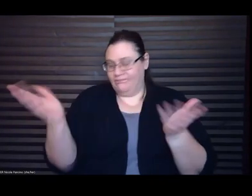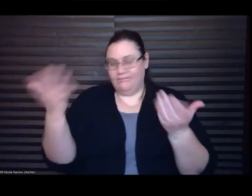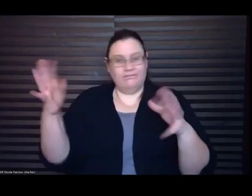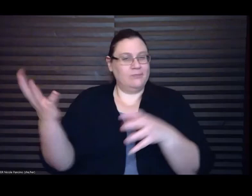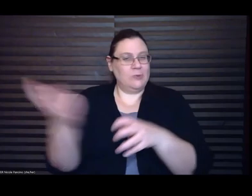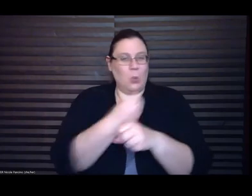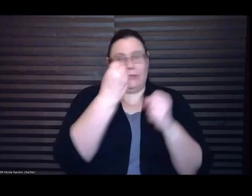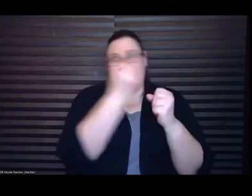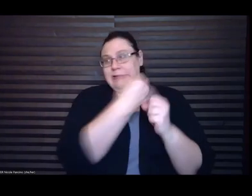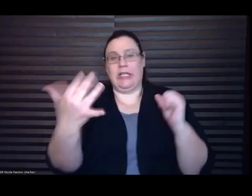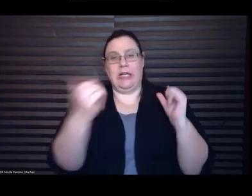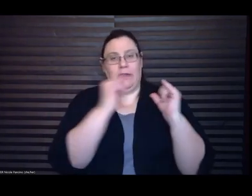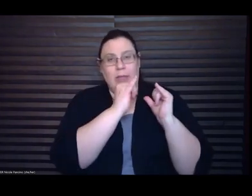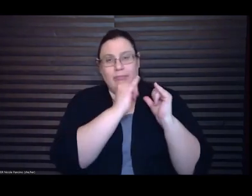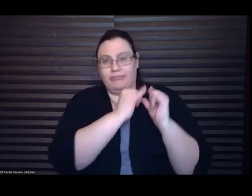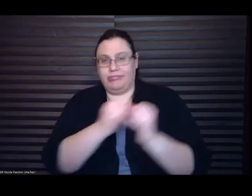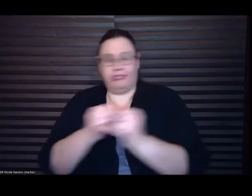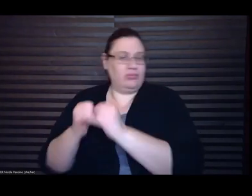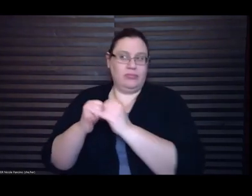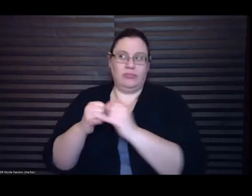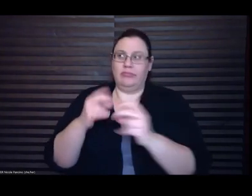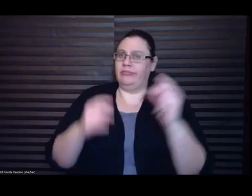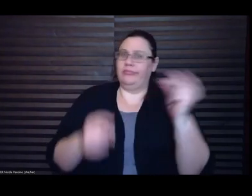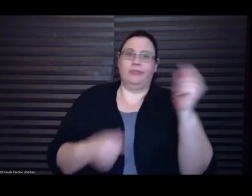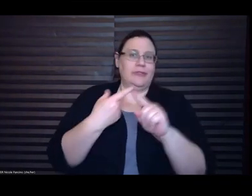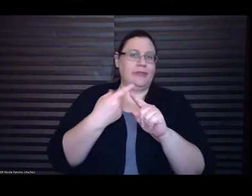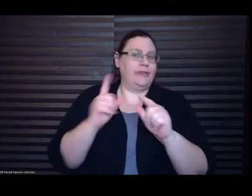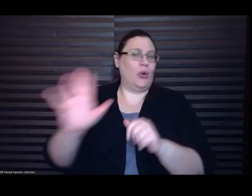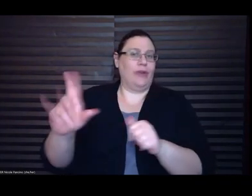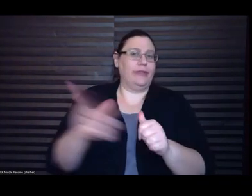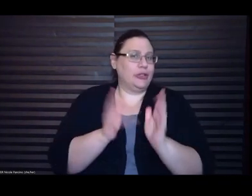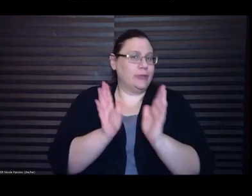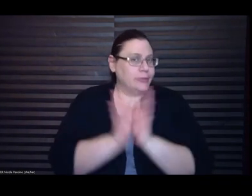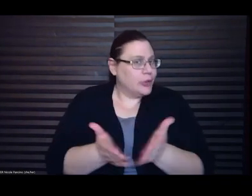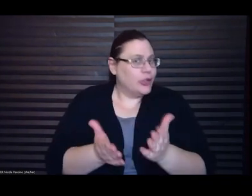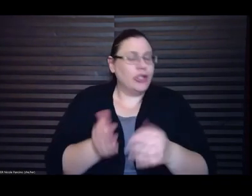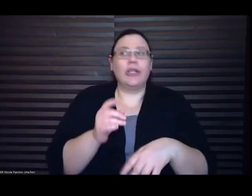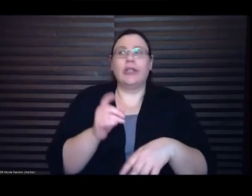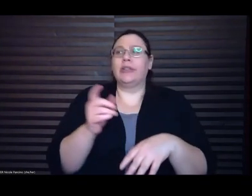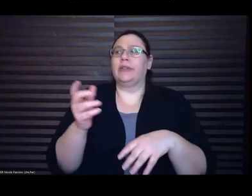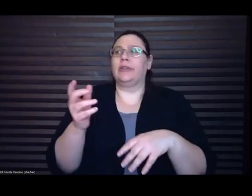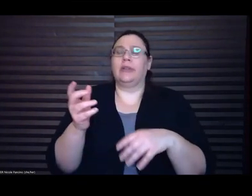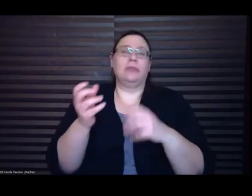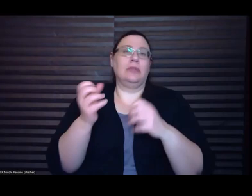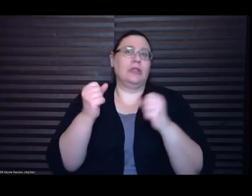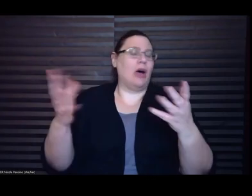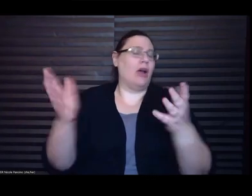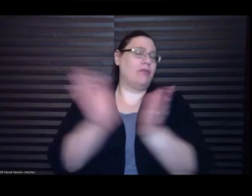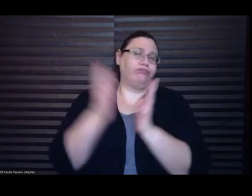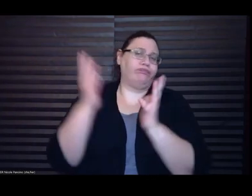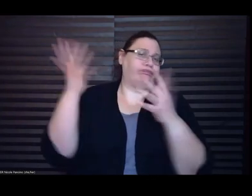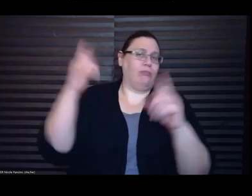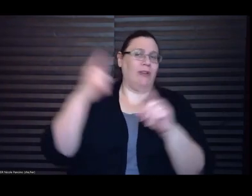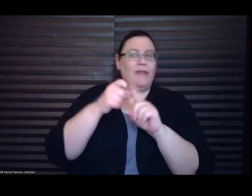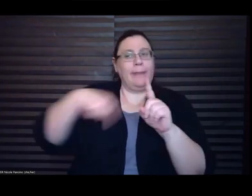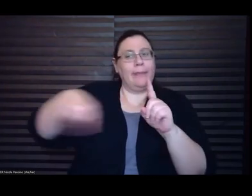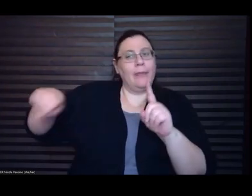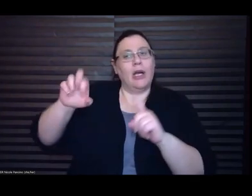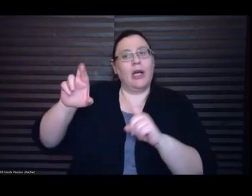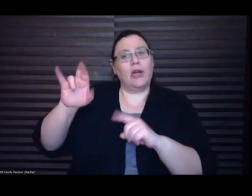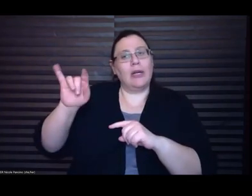received massive critical acclaim I'm wondering how that changed